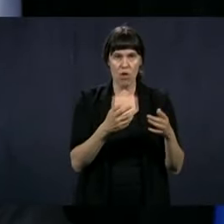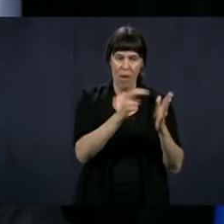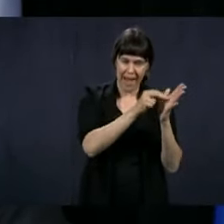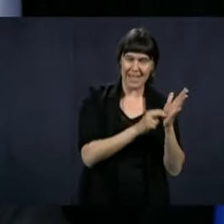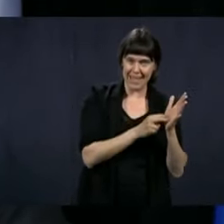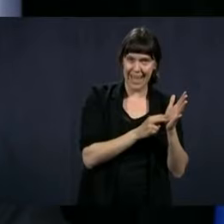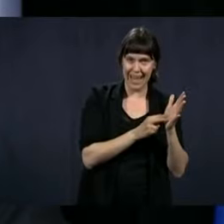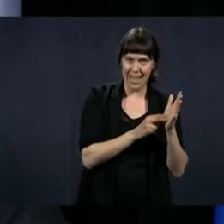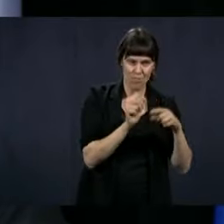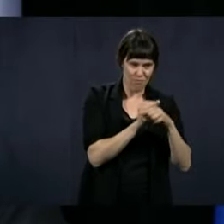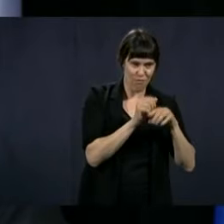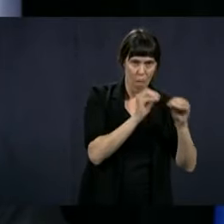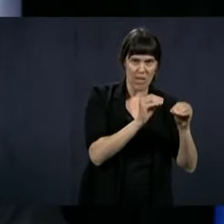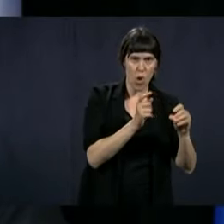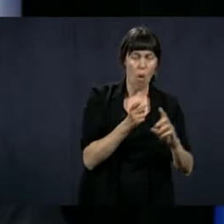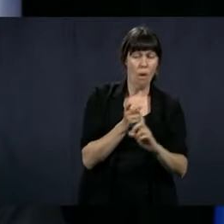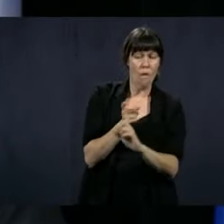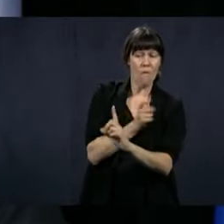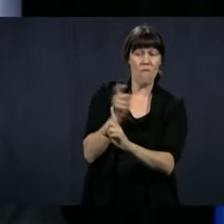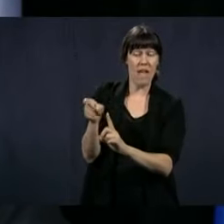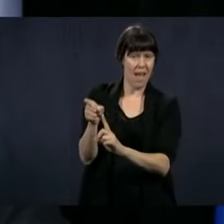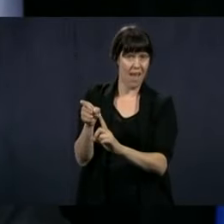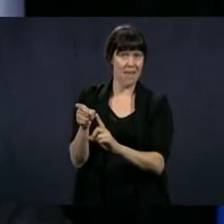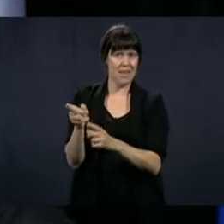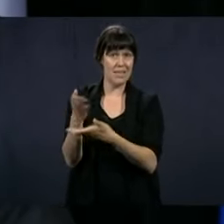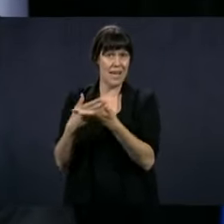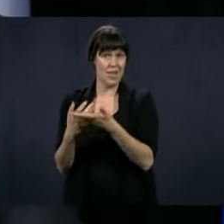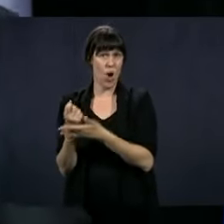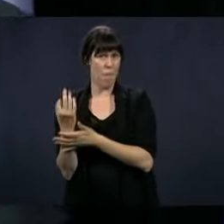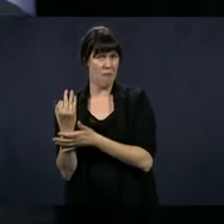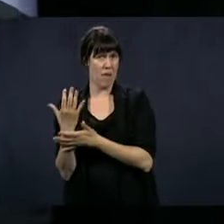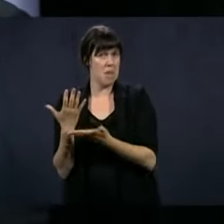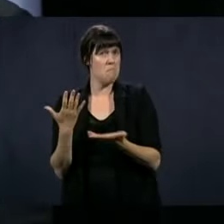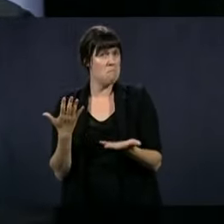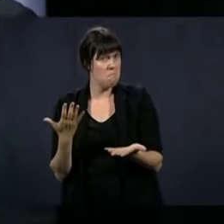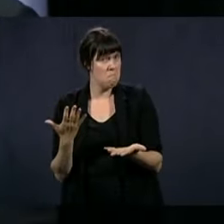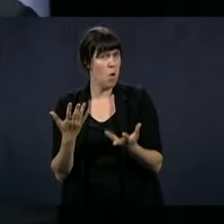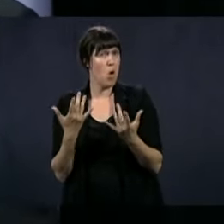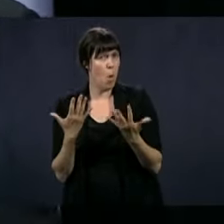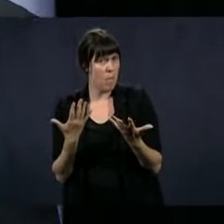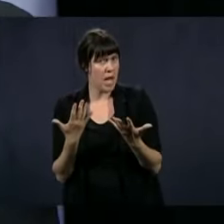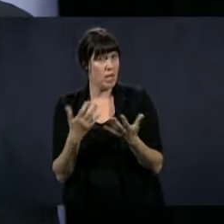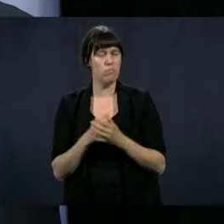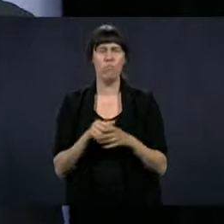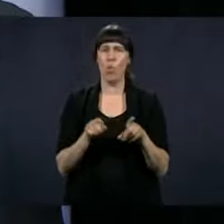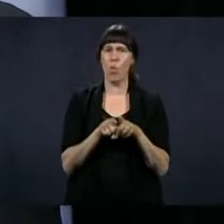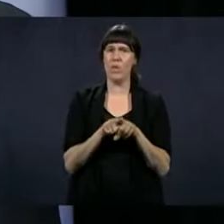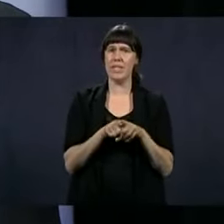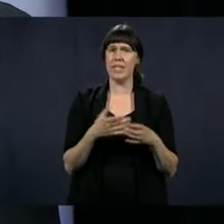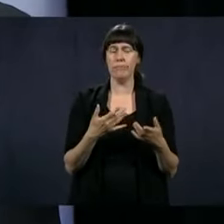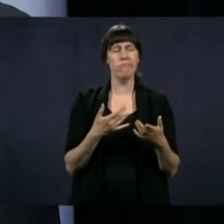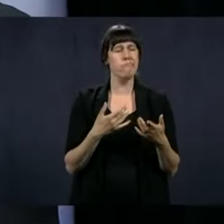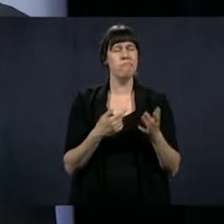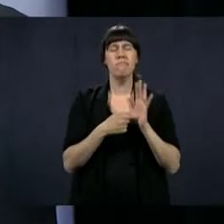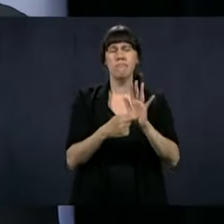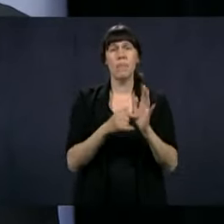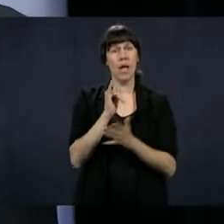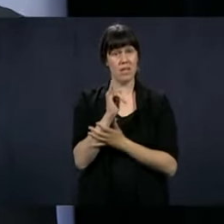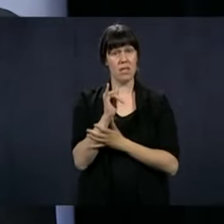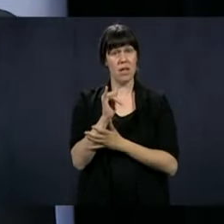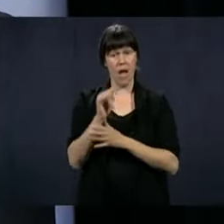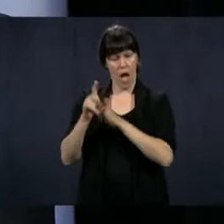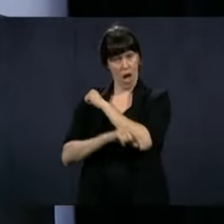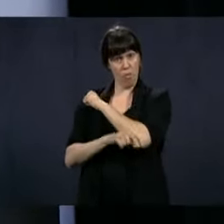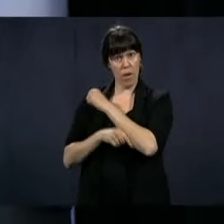residences? Also, what are the needs of the private residences? Because if a person had no training